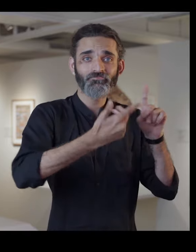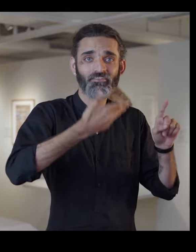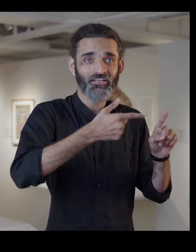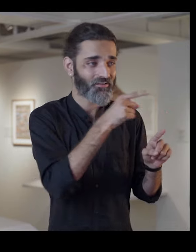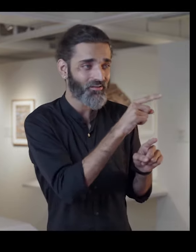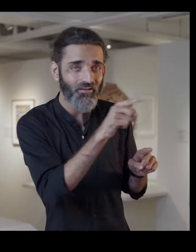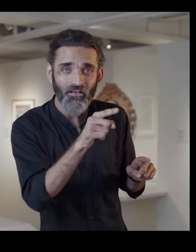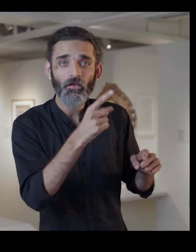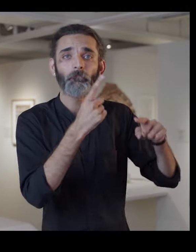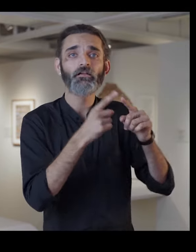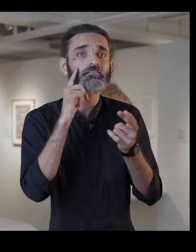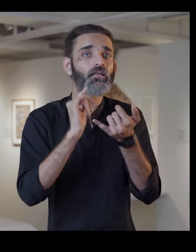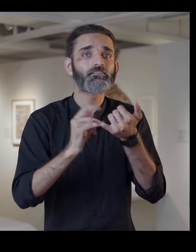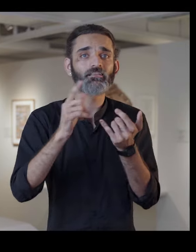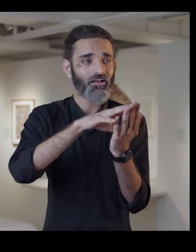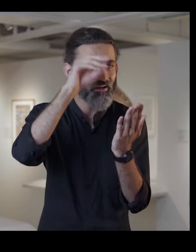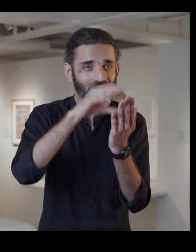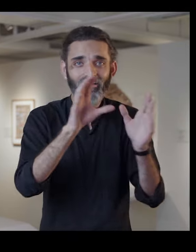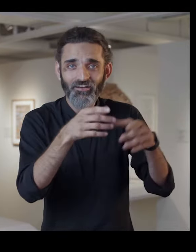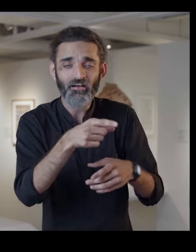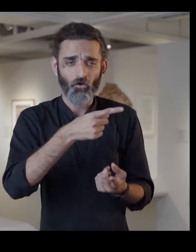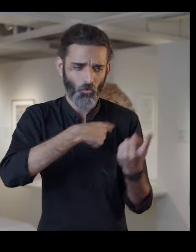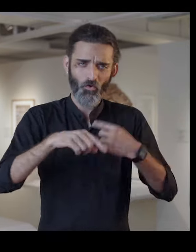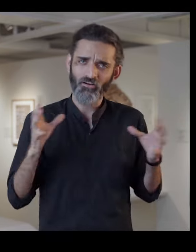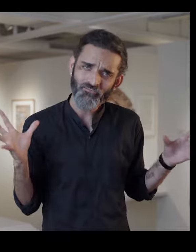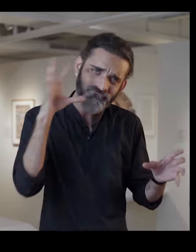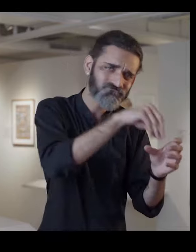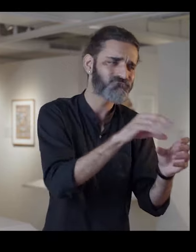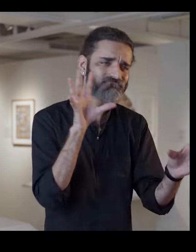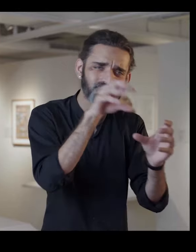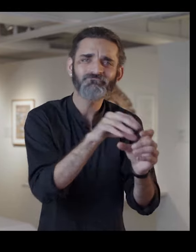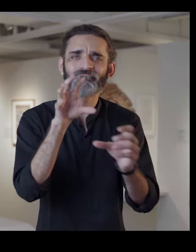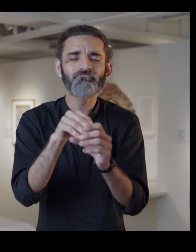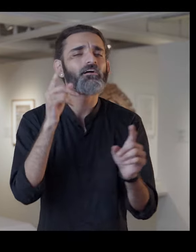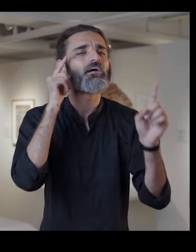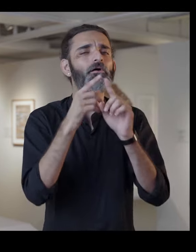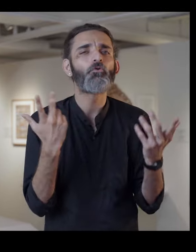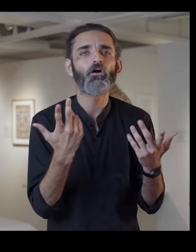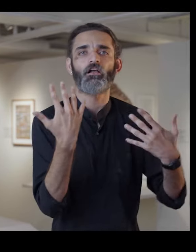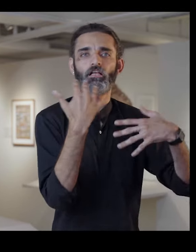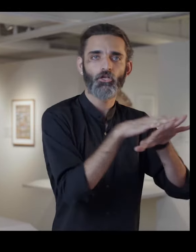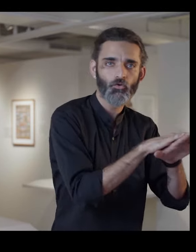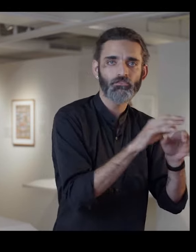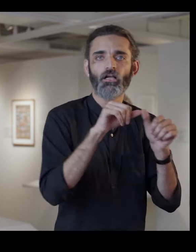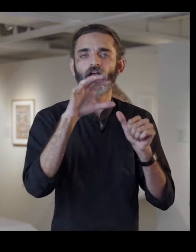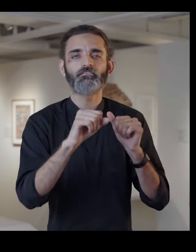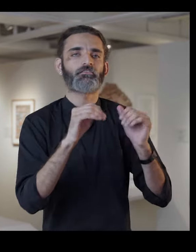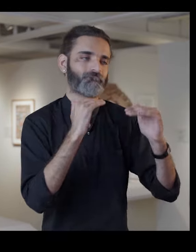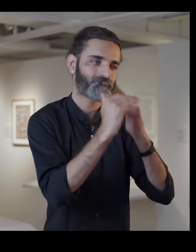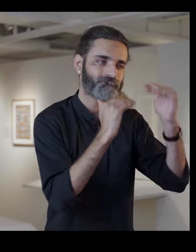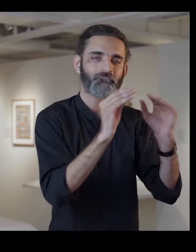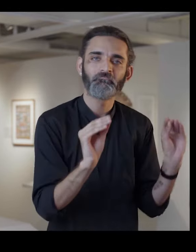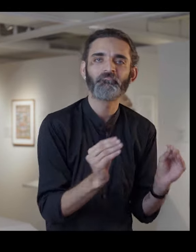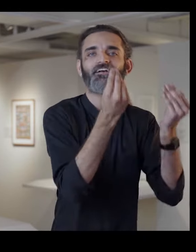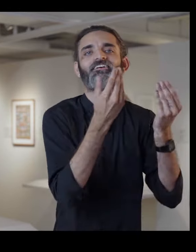We attend regular sensitization training and Indian Sign Language sessions to ensure that we promote inclusion